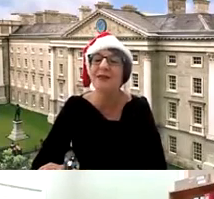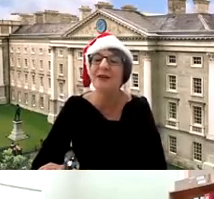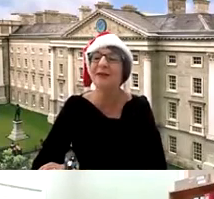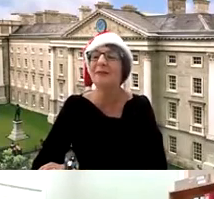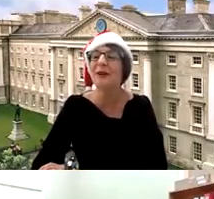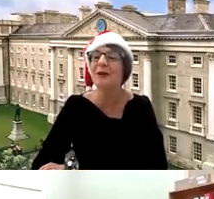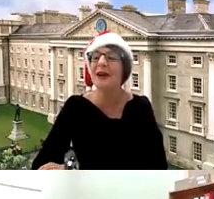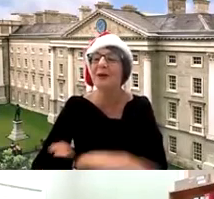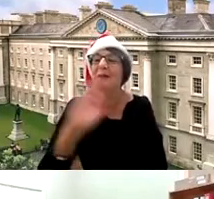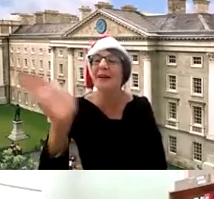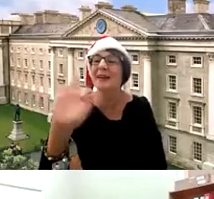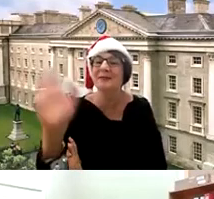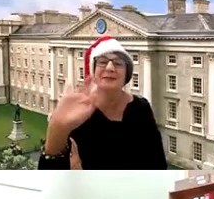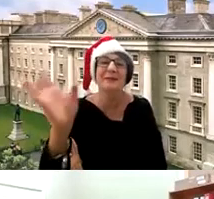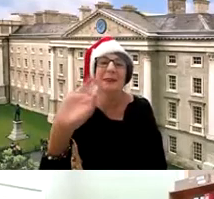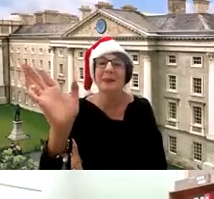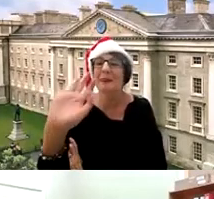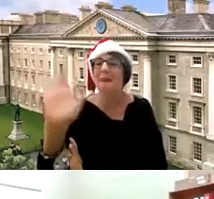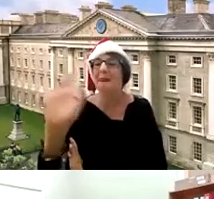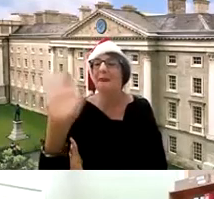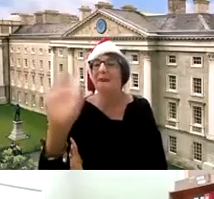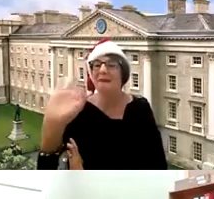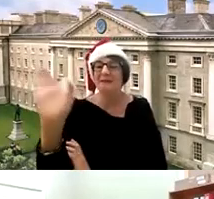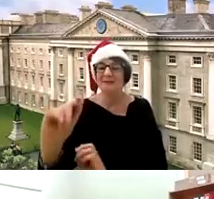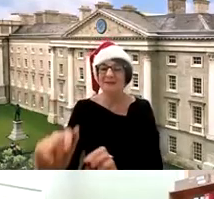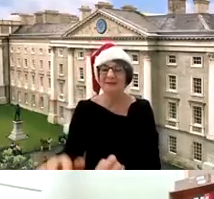you everyone okay bye-bye thank you all